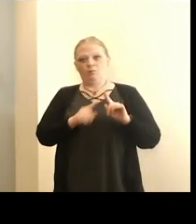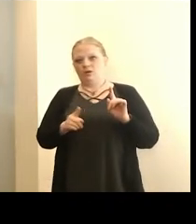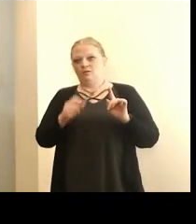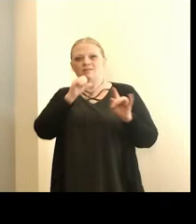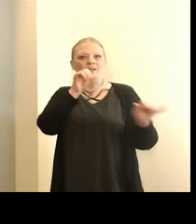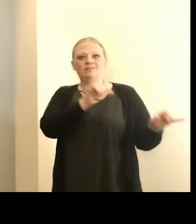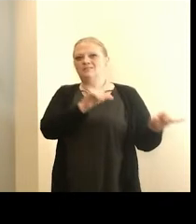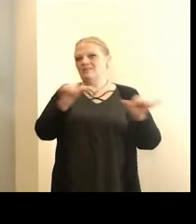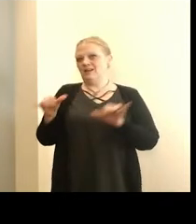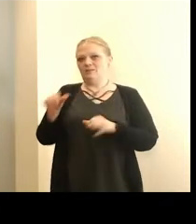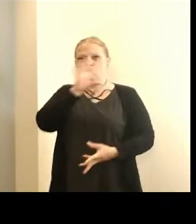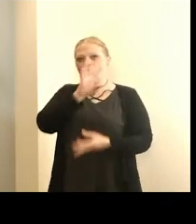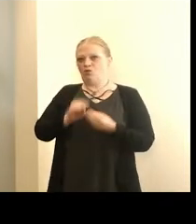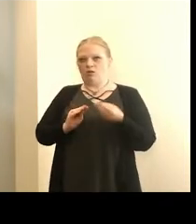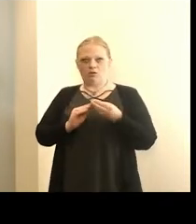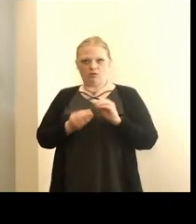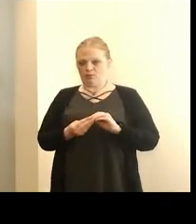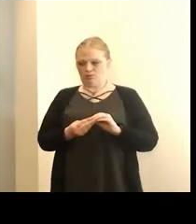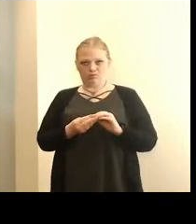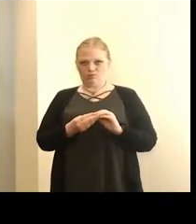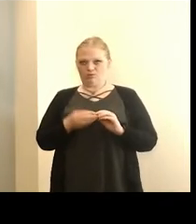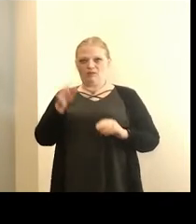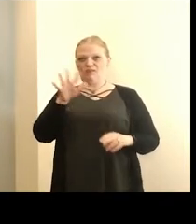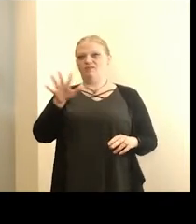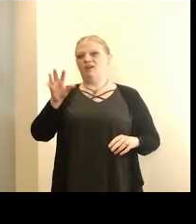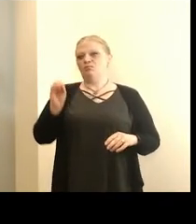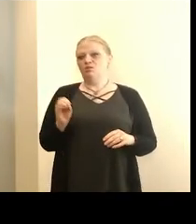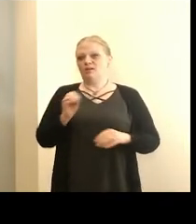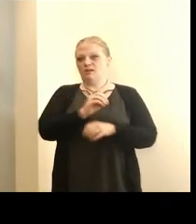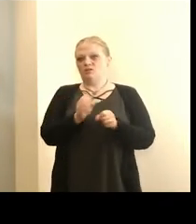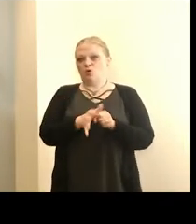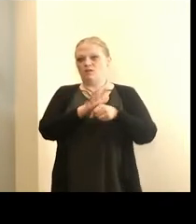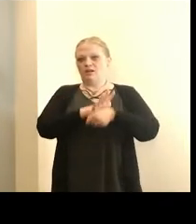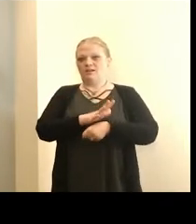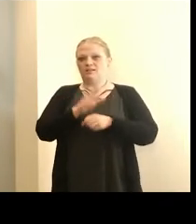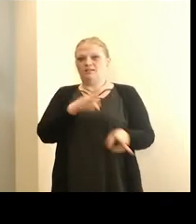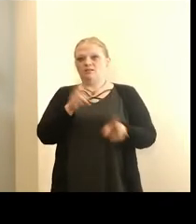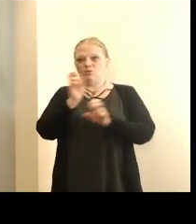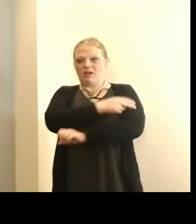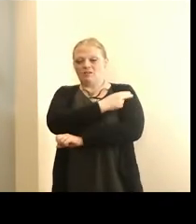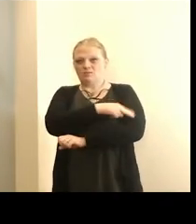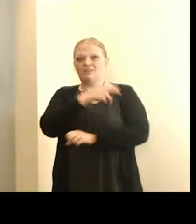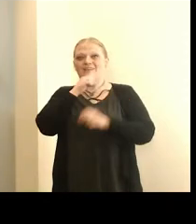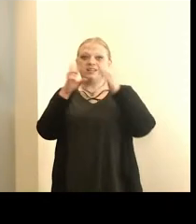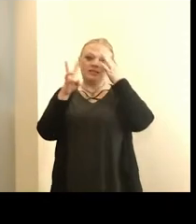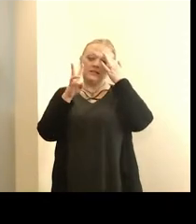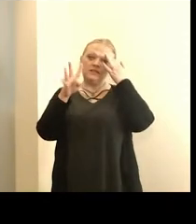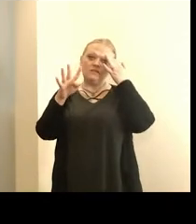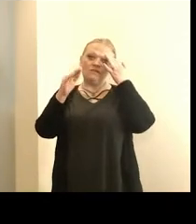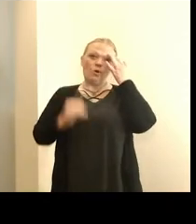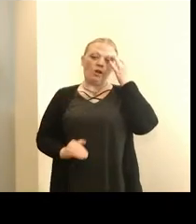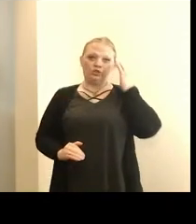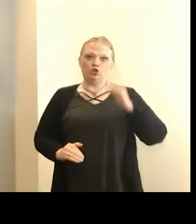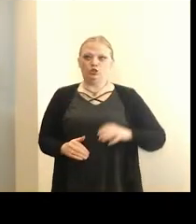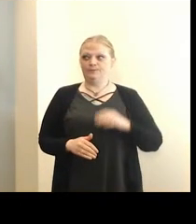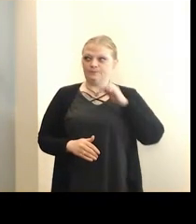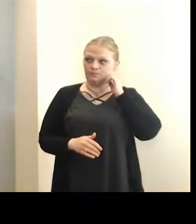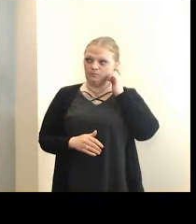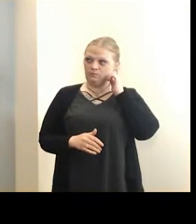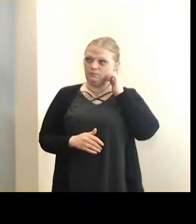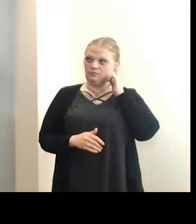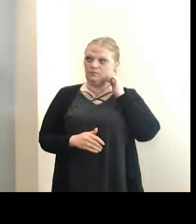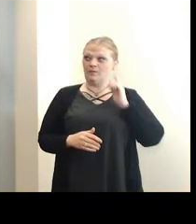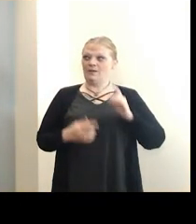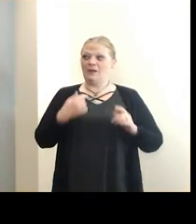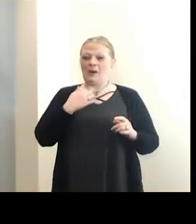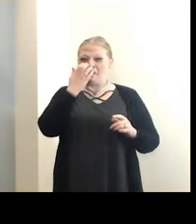to the same degree as overall numbers. And 55% of COVID-19 hospitalizations are 64 and under. I have a